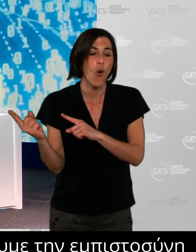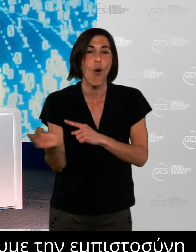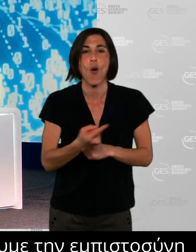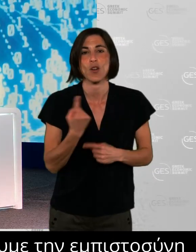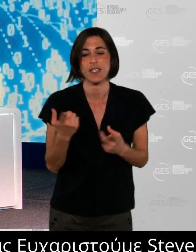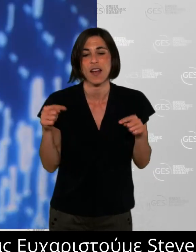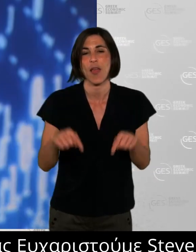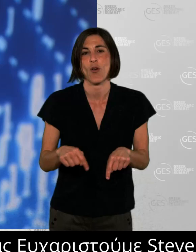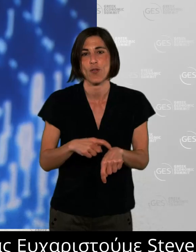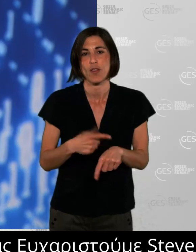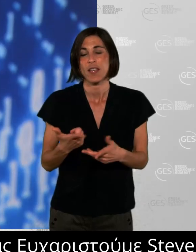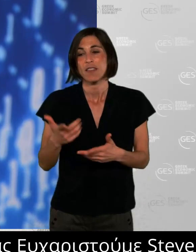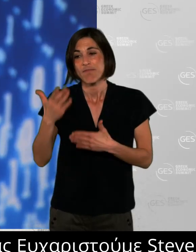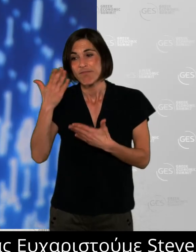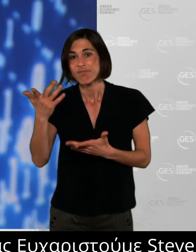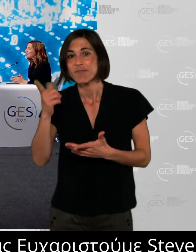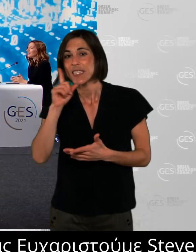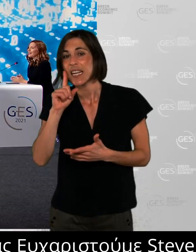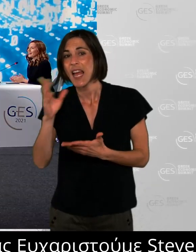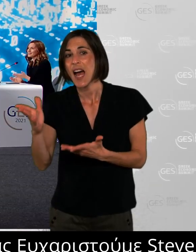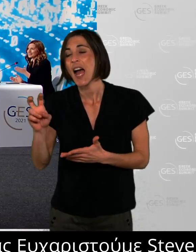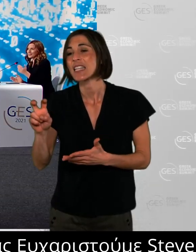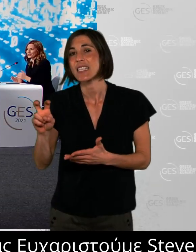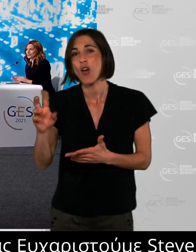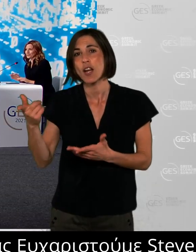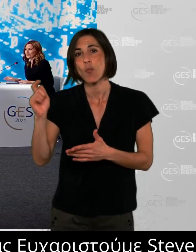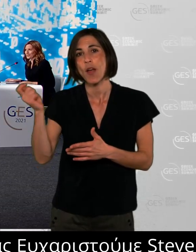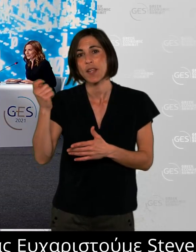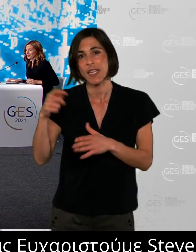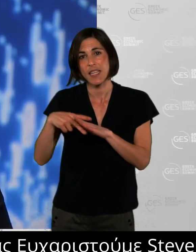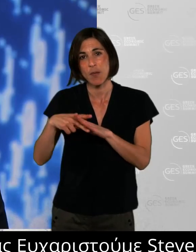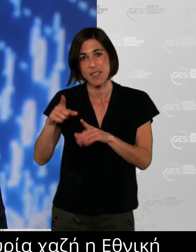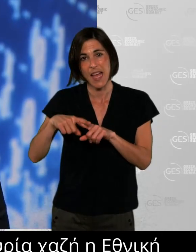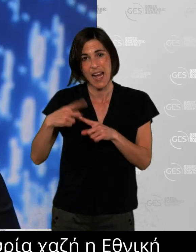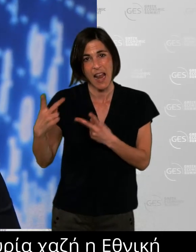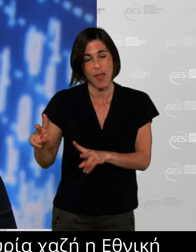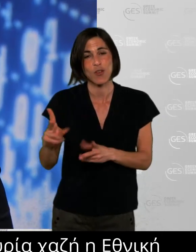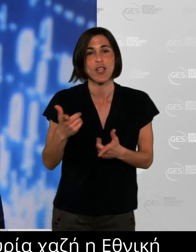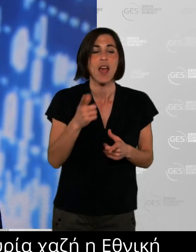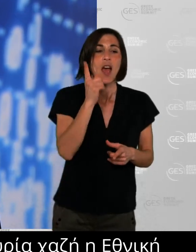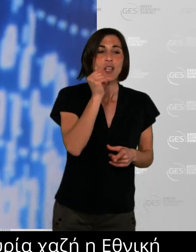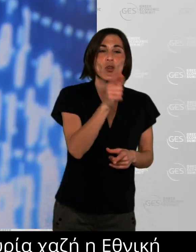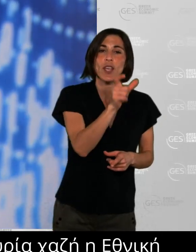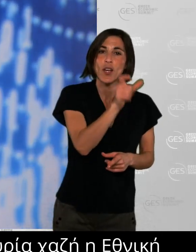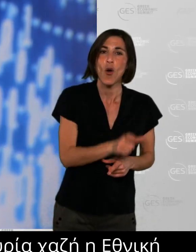greece and nikos konstakis from openbed thank you and stay tuned of course thank you very much for joining us you you you you you